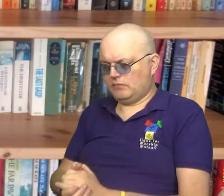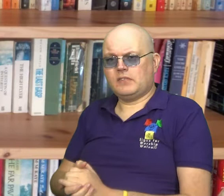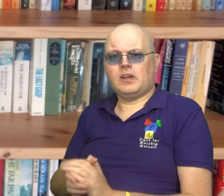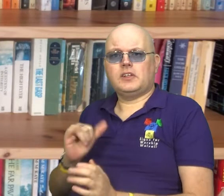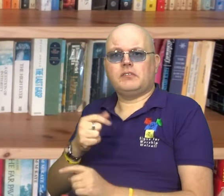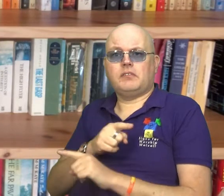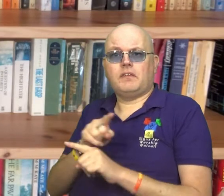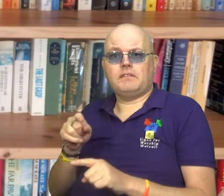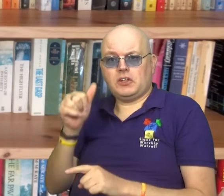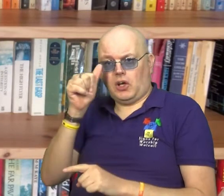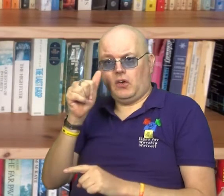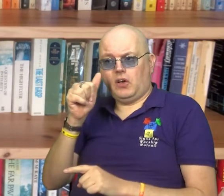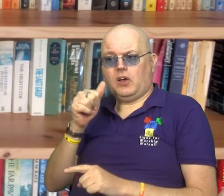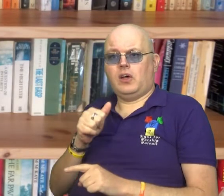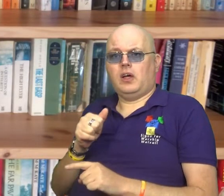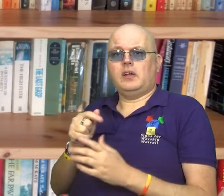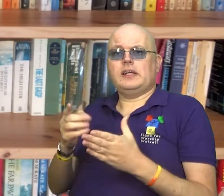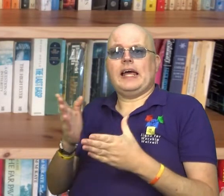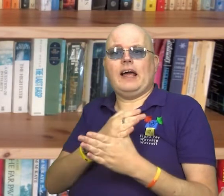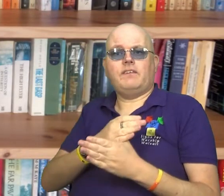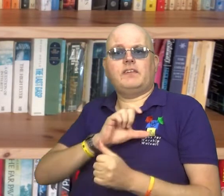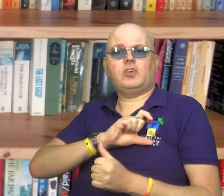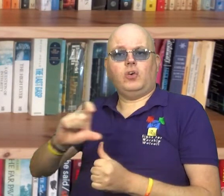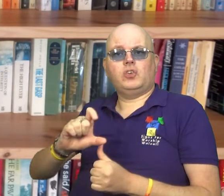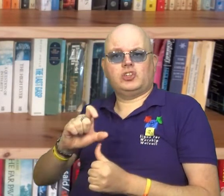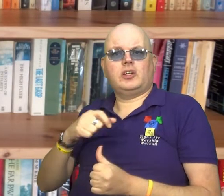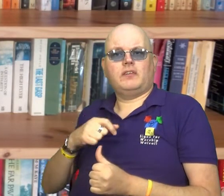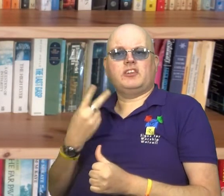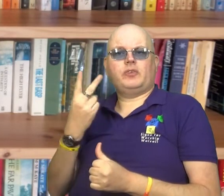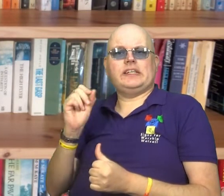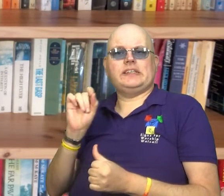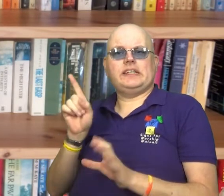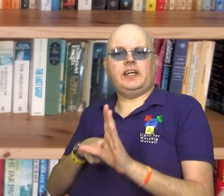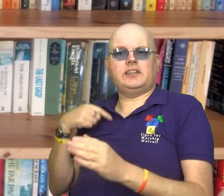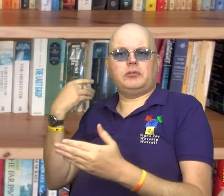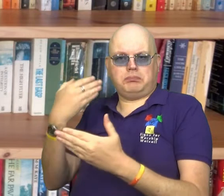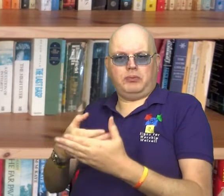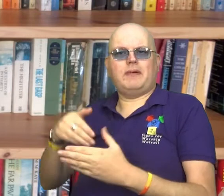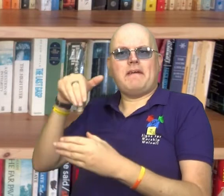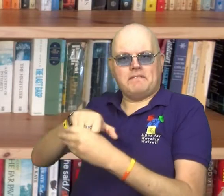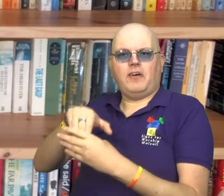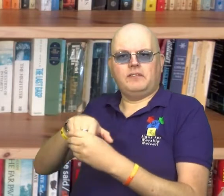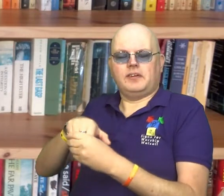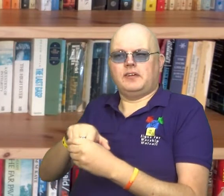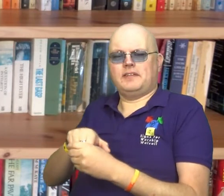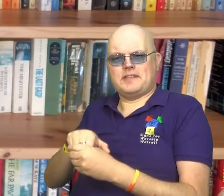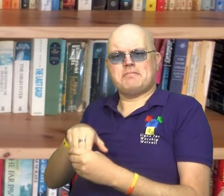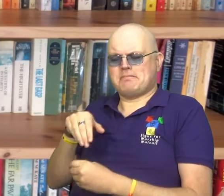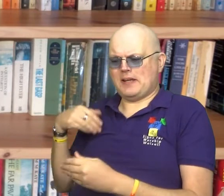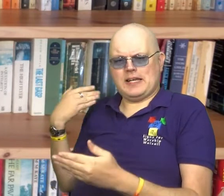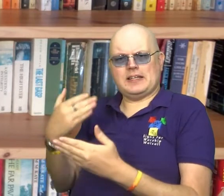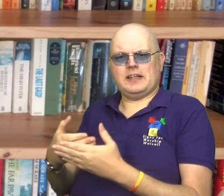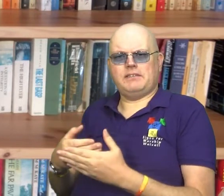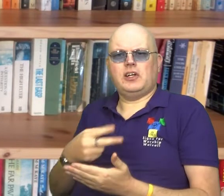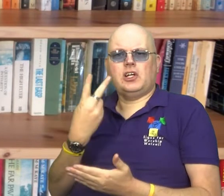Some of you may know that I've been heavily involved in the Alpha course for the last 20 or so years. In that time, I've